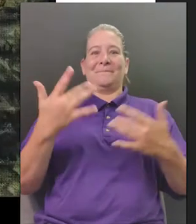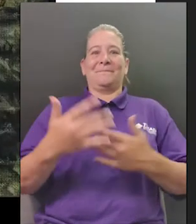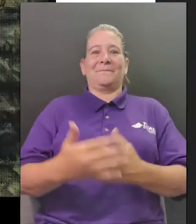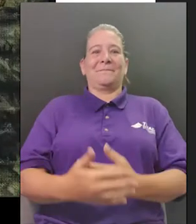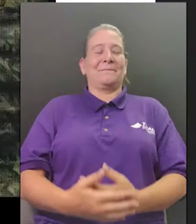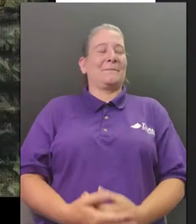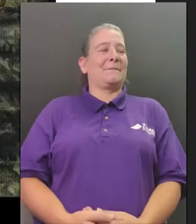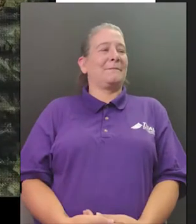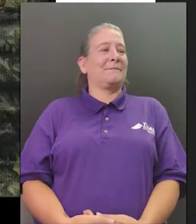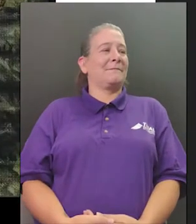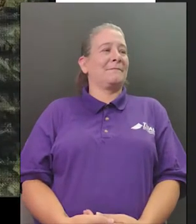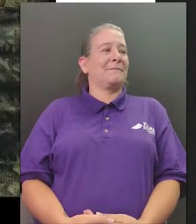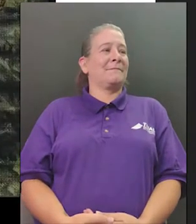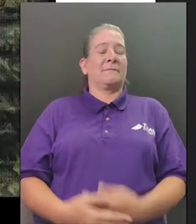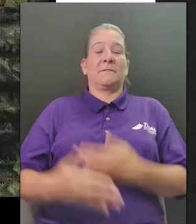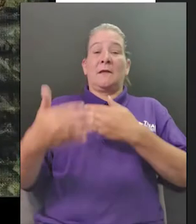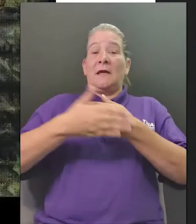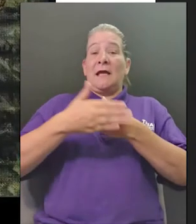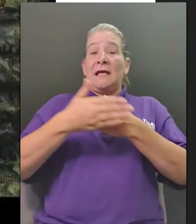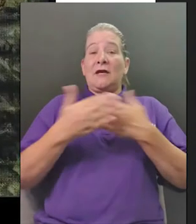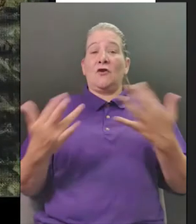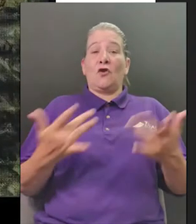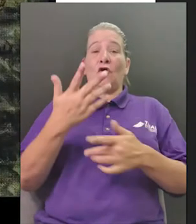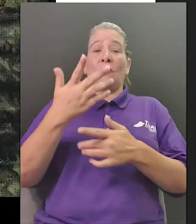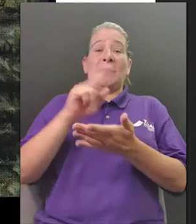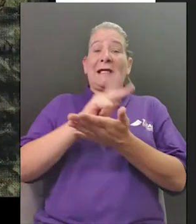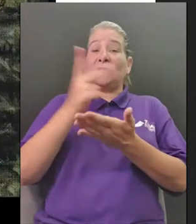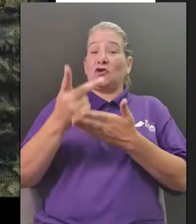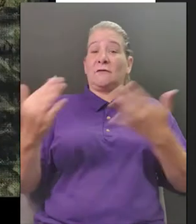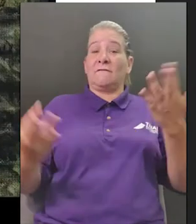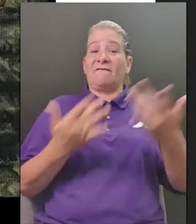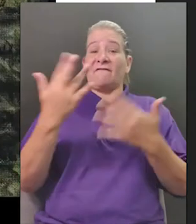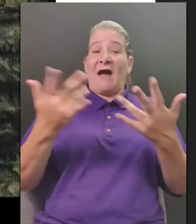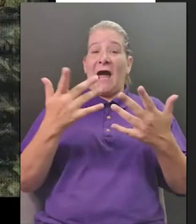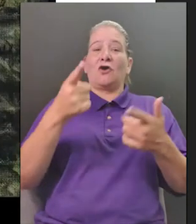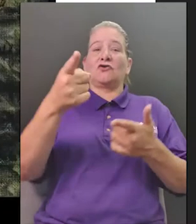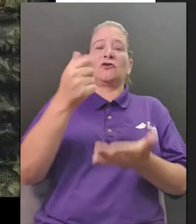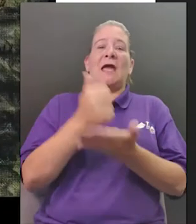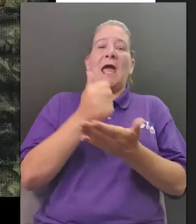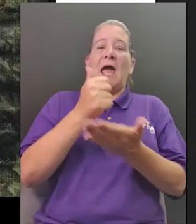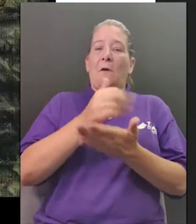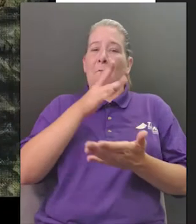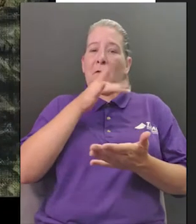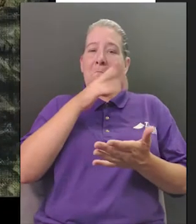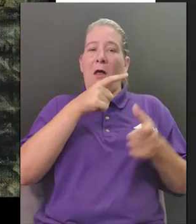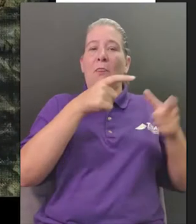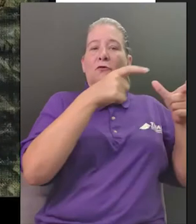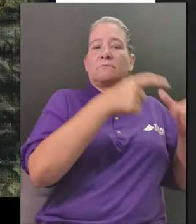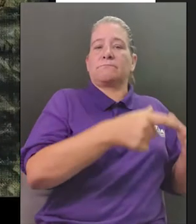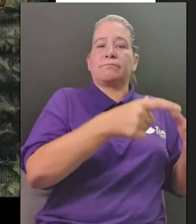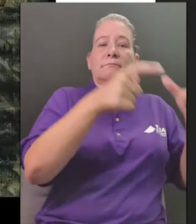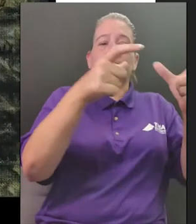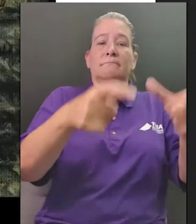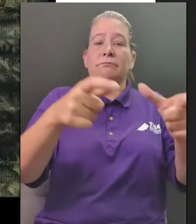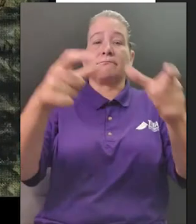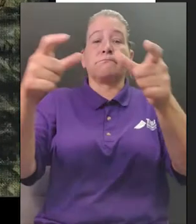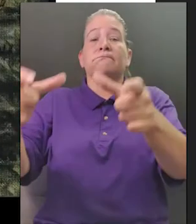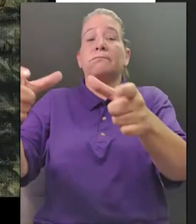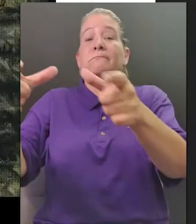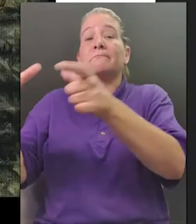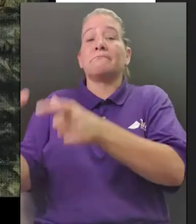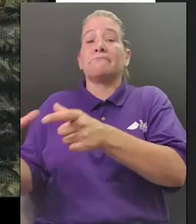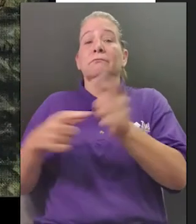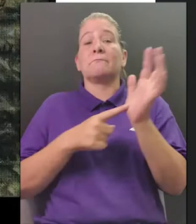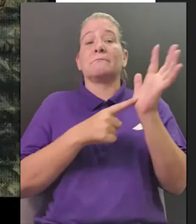back by the kitchen hearth sybil helped her mother set down the pewter plates for dinner as sybil lit the candles